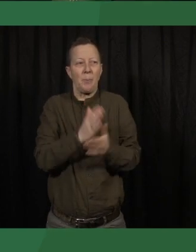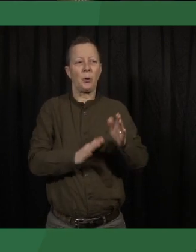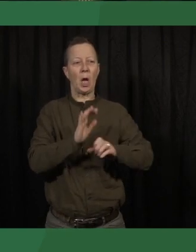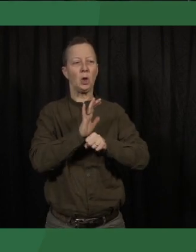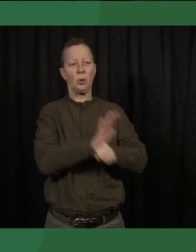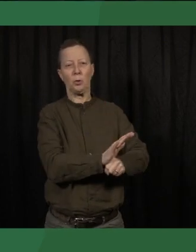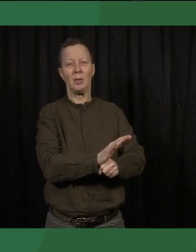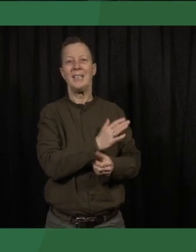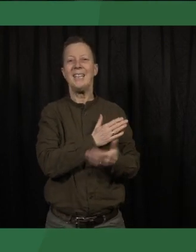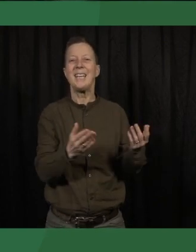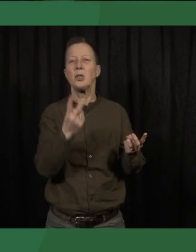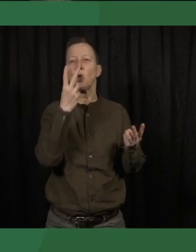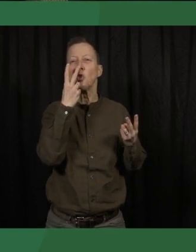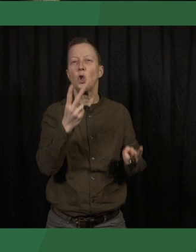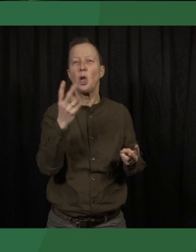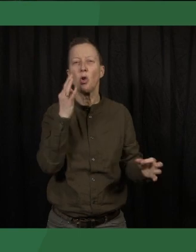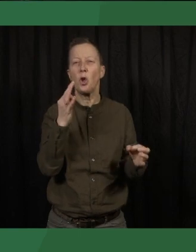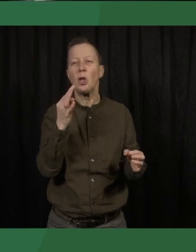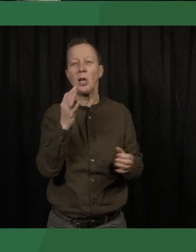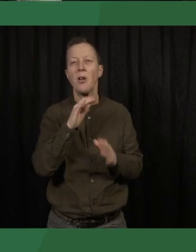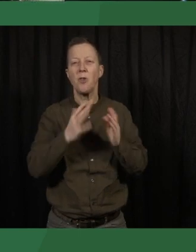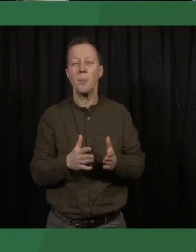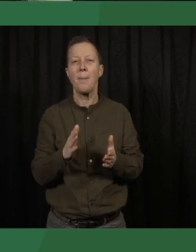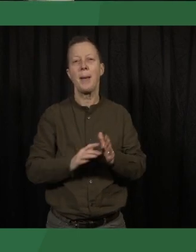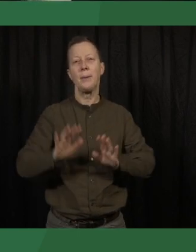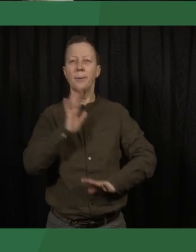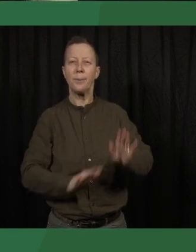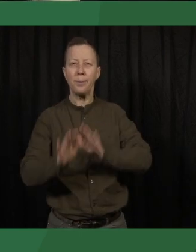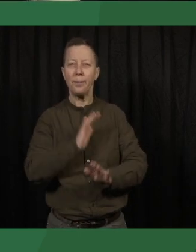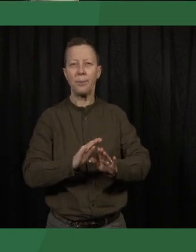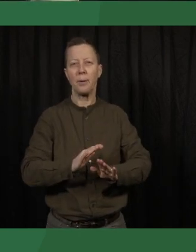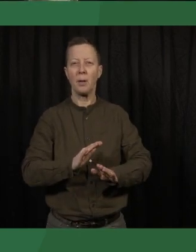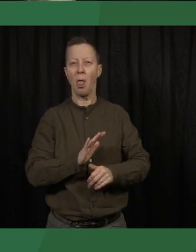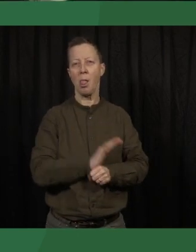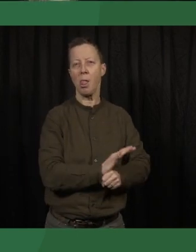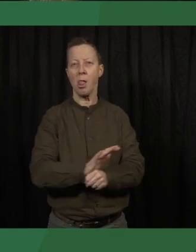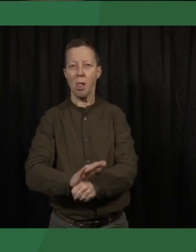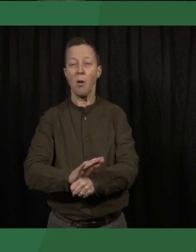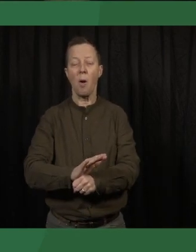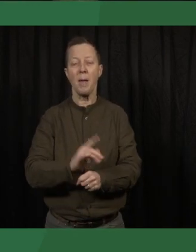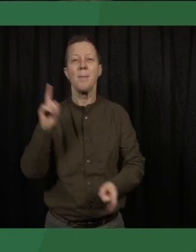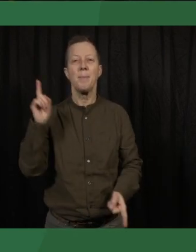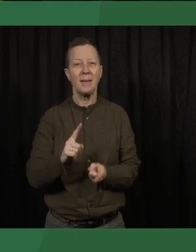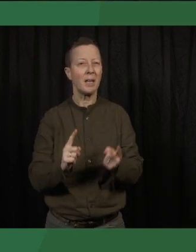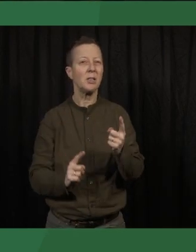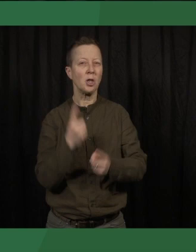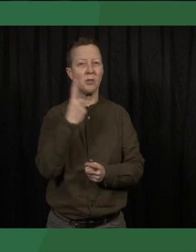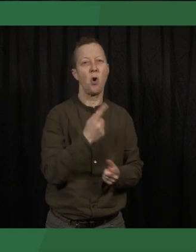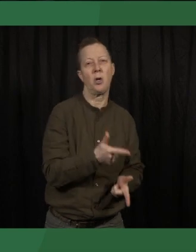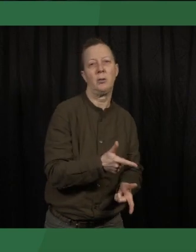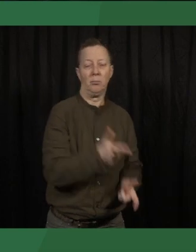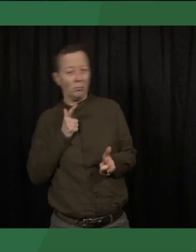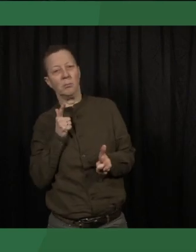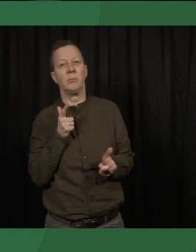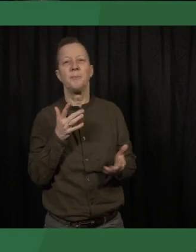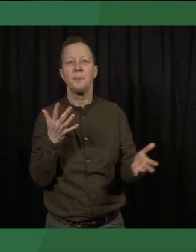So, less obvious forms, more hidden, and therefore also less likely to backfire. There are some